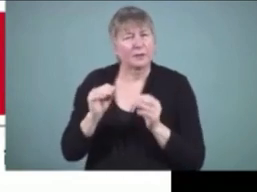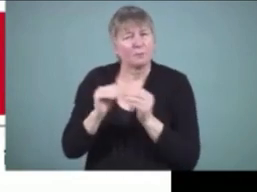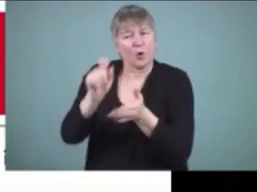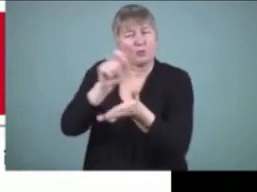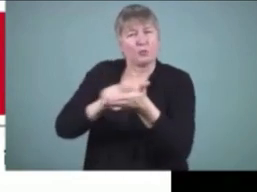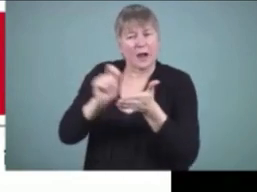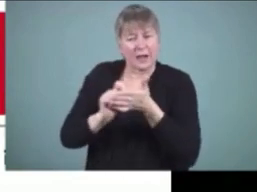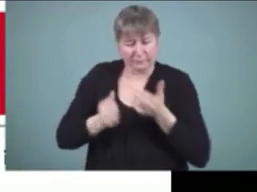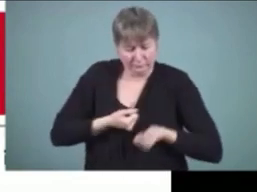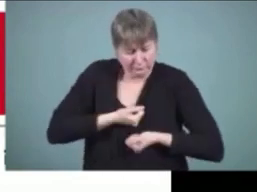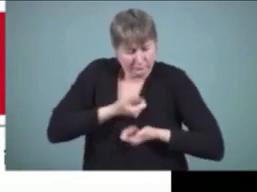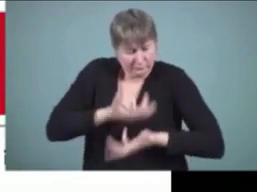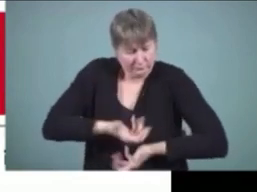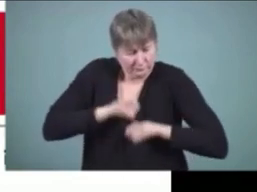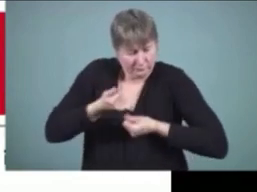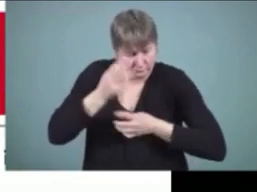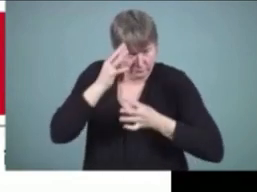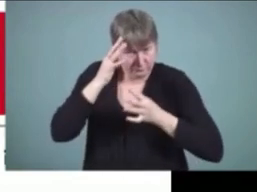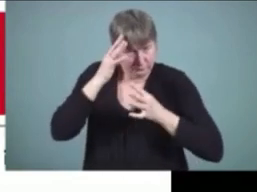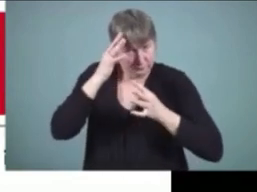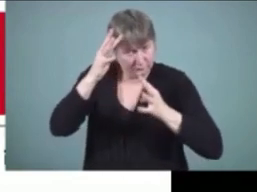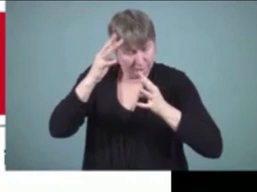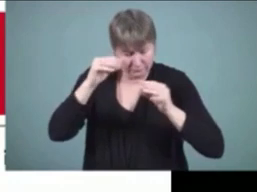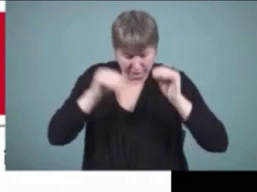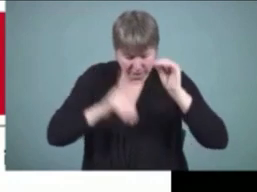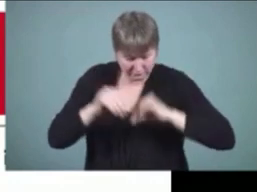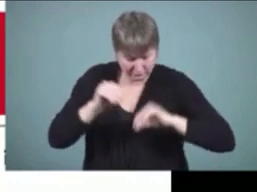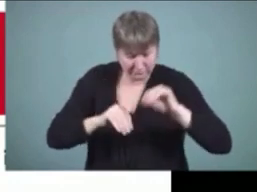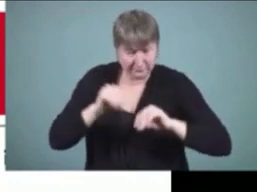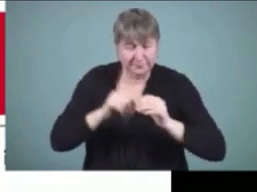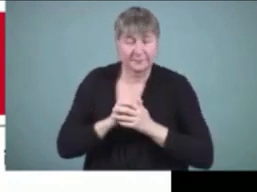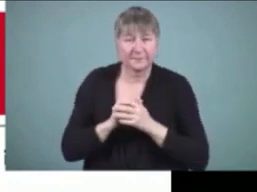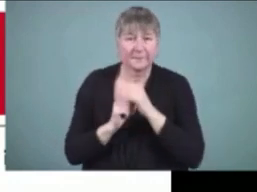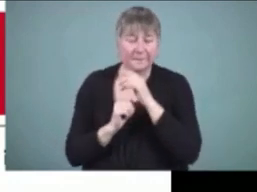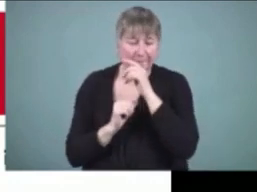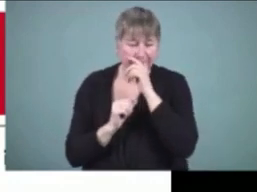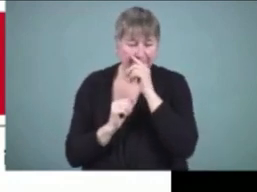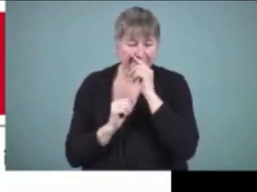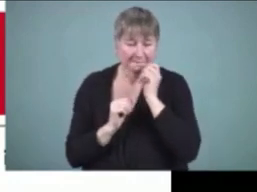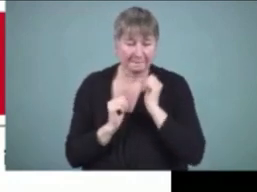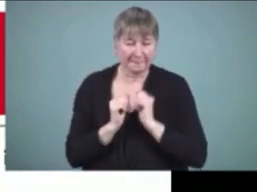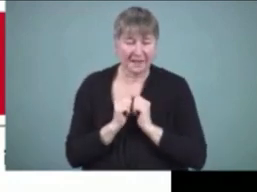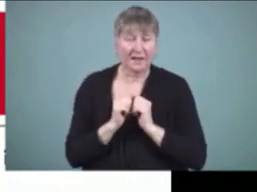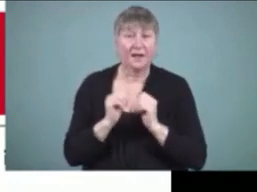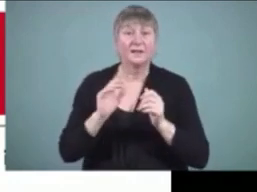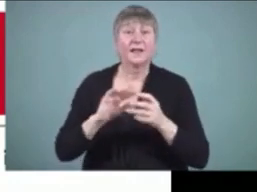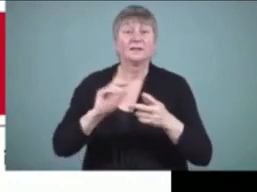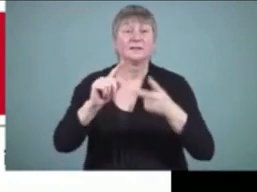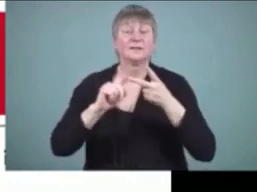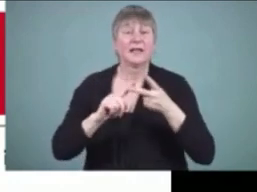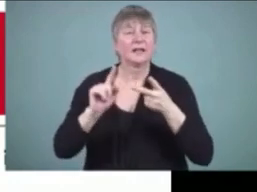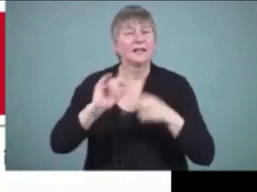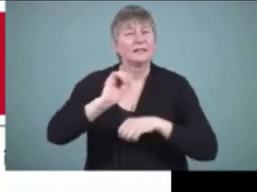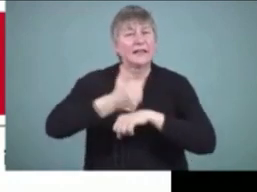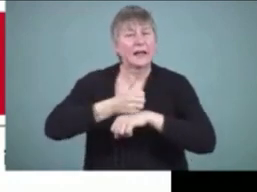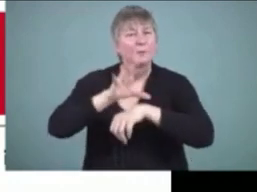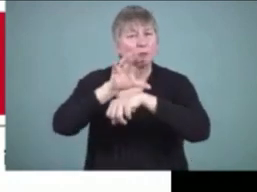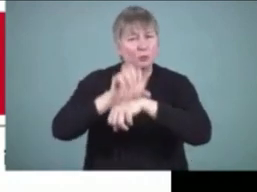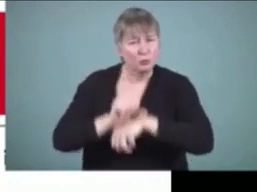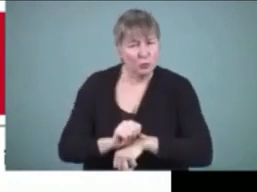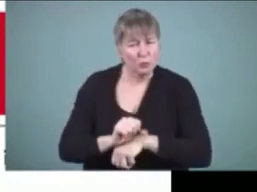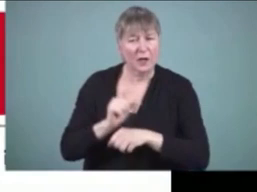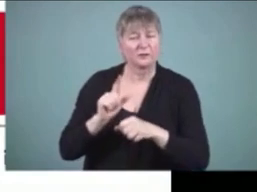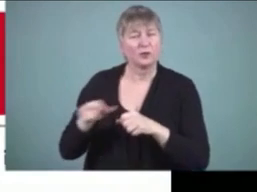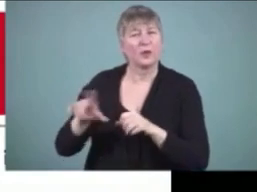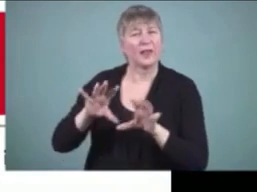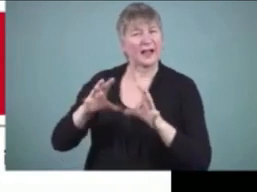implementing it is you really need to establish routines for how the class is managed so that students know what's expected of them. That's